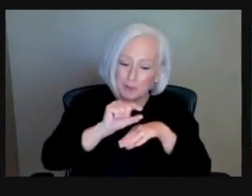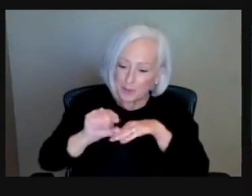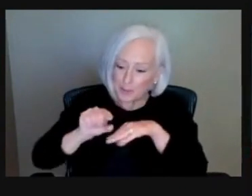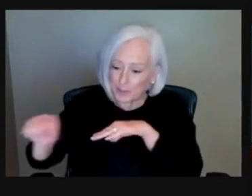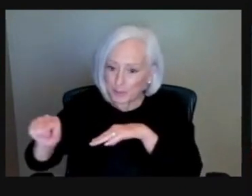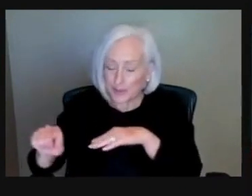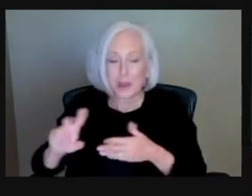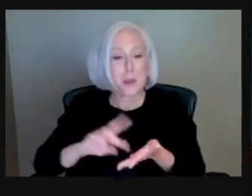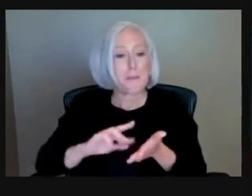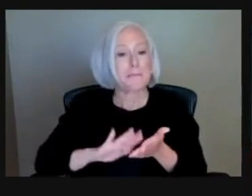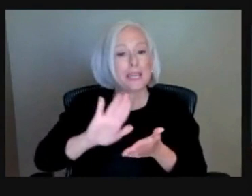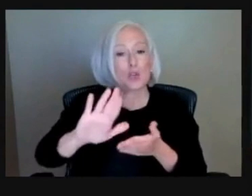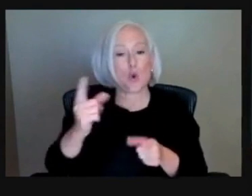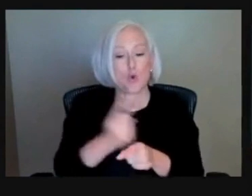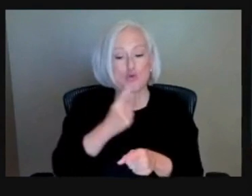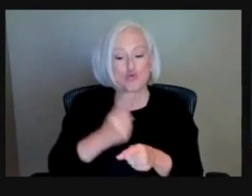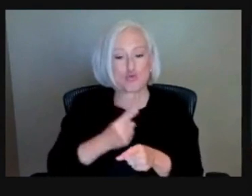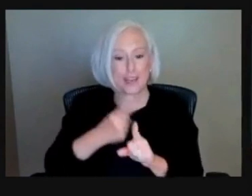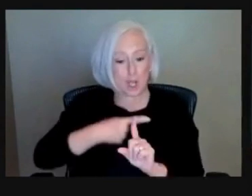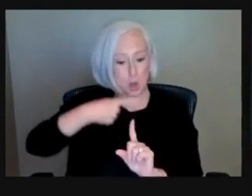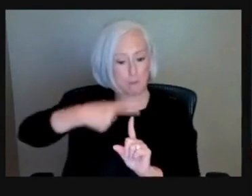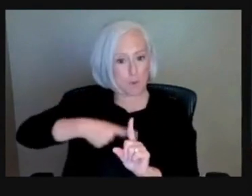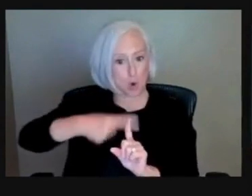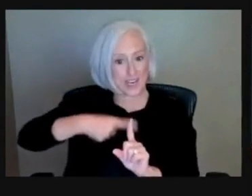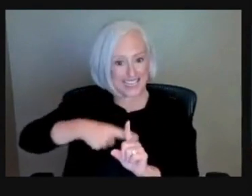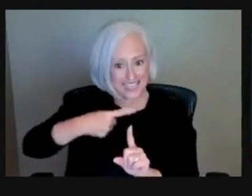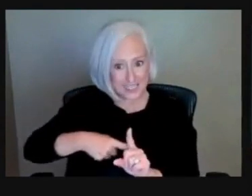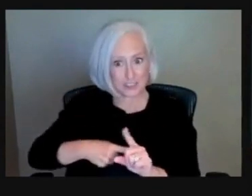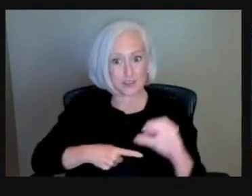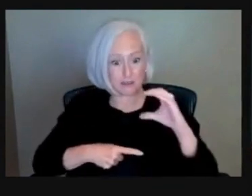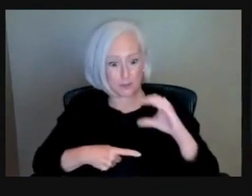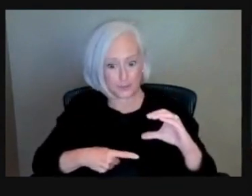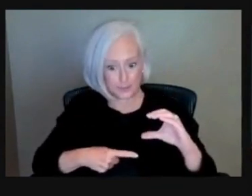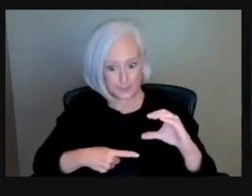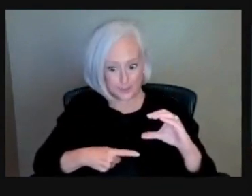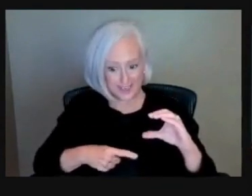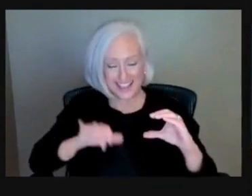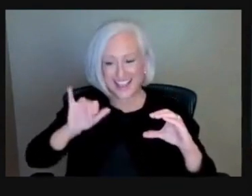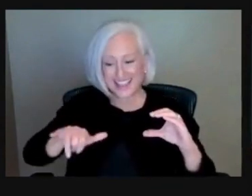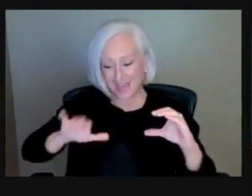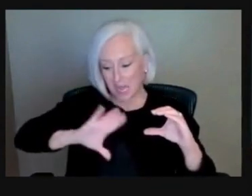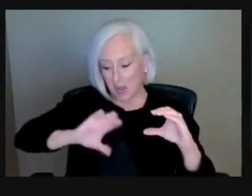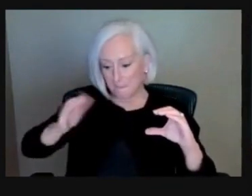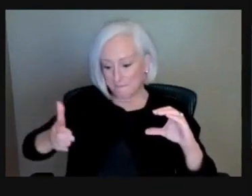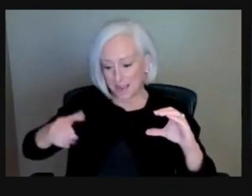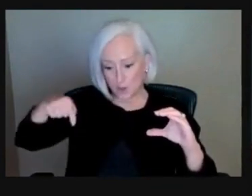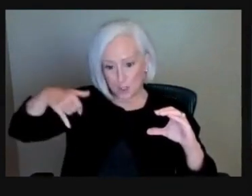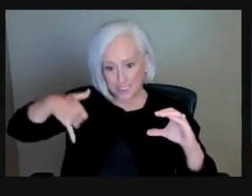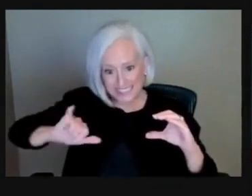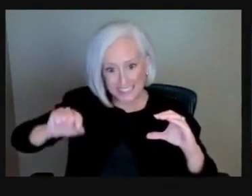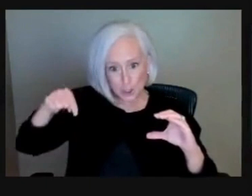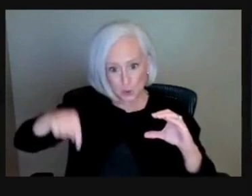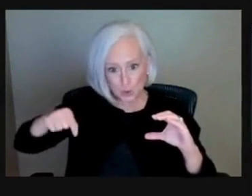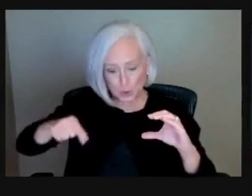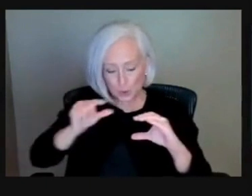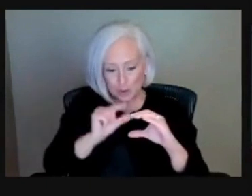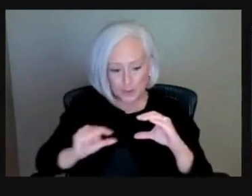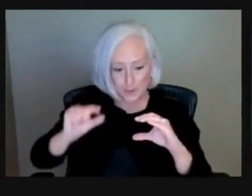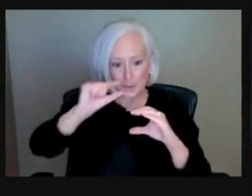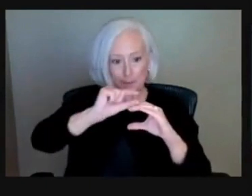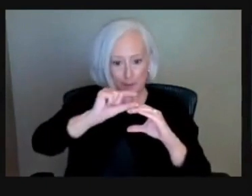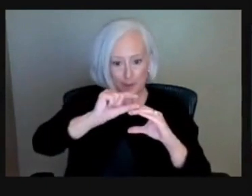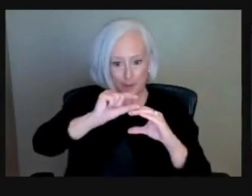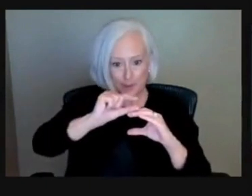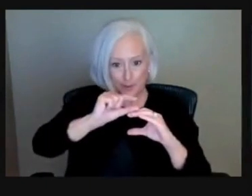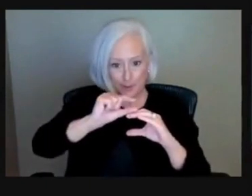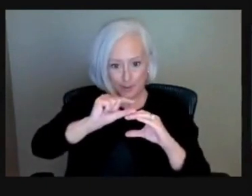mortgage payment for that set period of time so that you can bring your loan fully current at the end. Again,